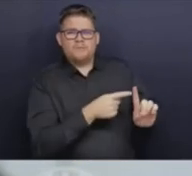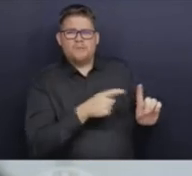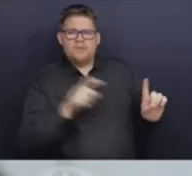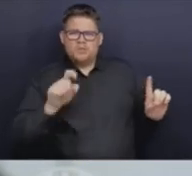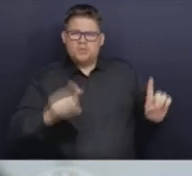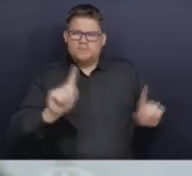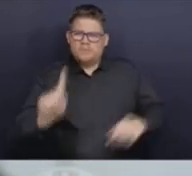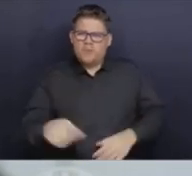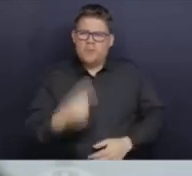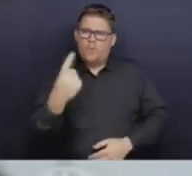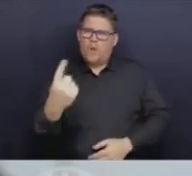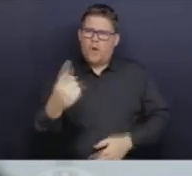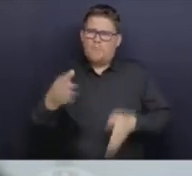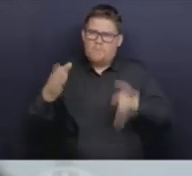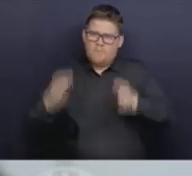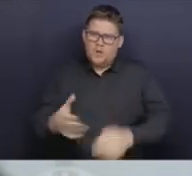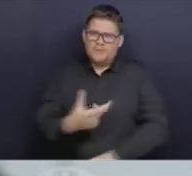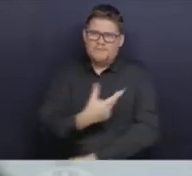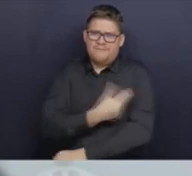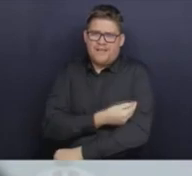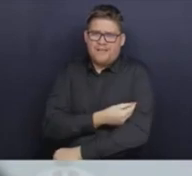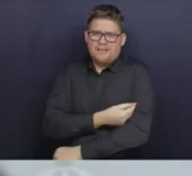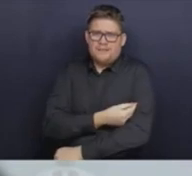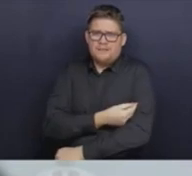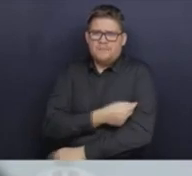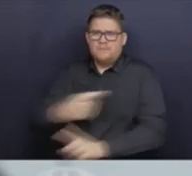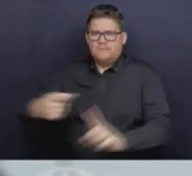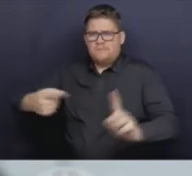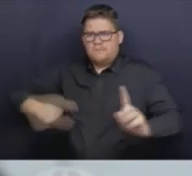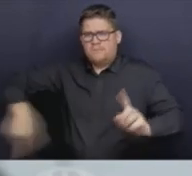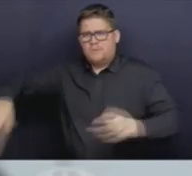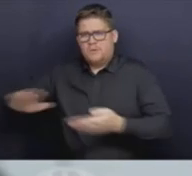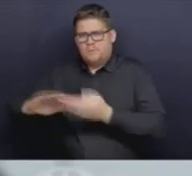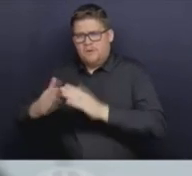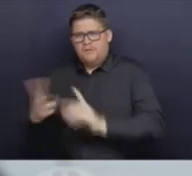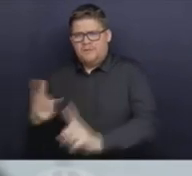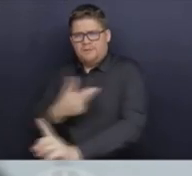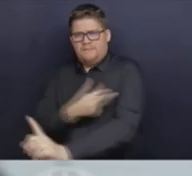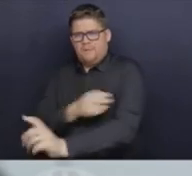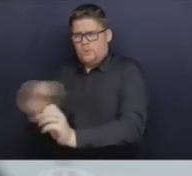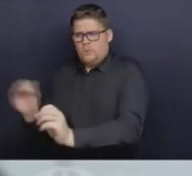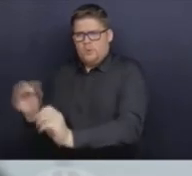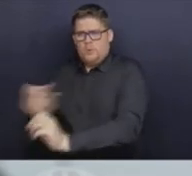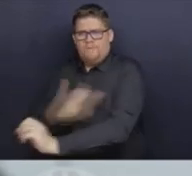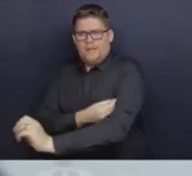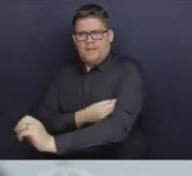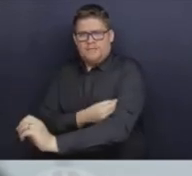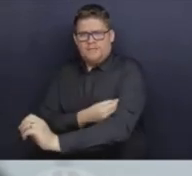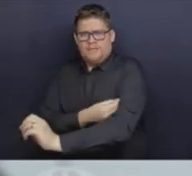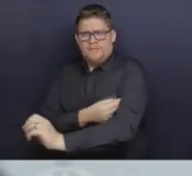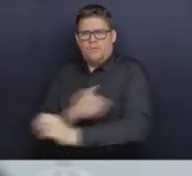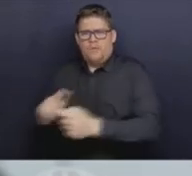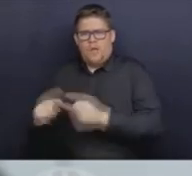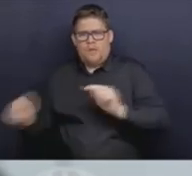unvaccinated, and everybody else in your community is vaccinated? And that's an important thing to think about, because